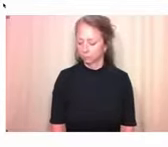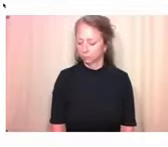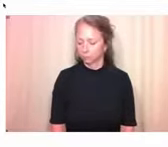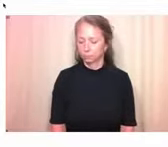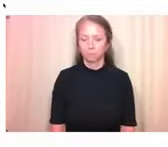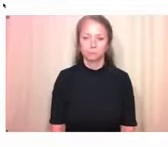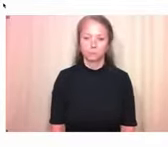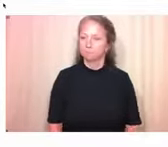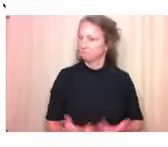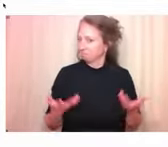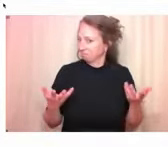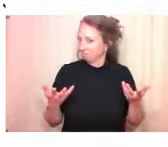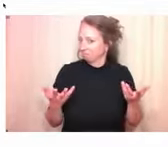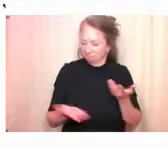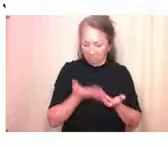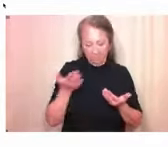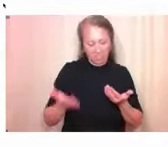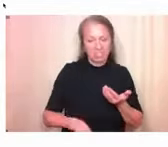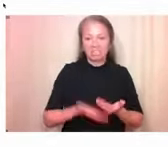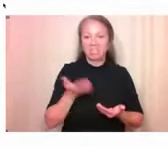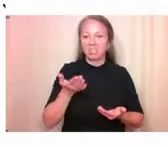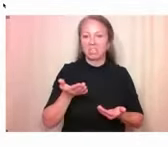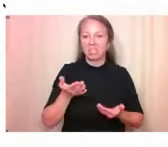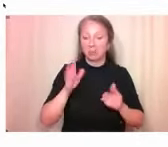Your photo will be uploaded to our map.